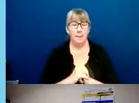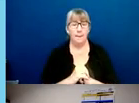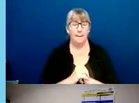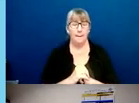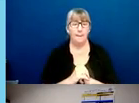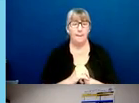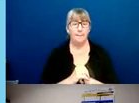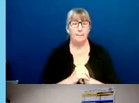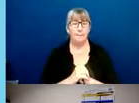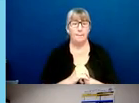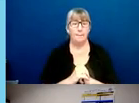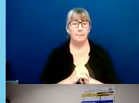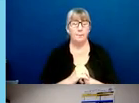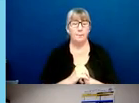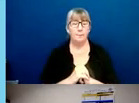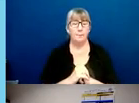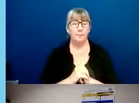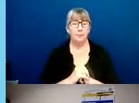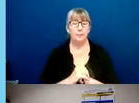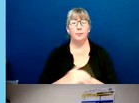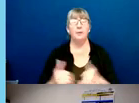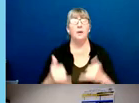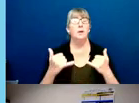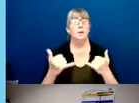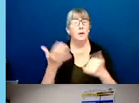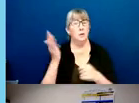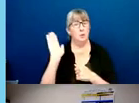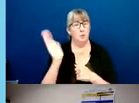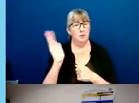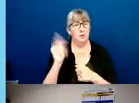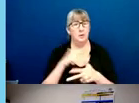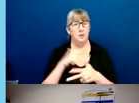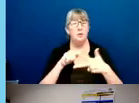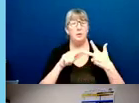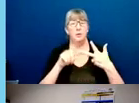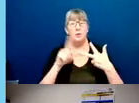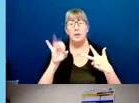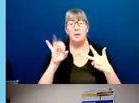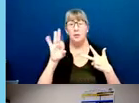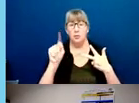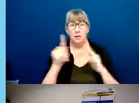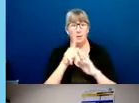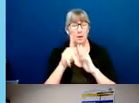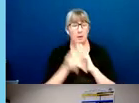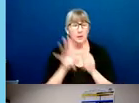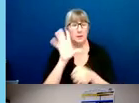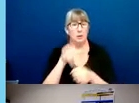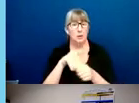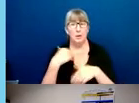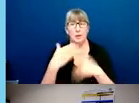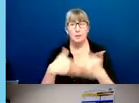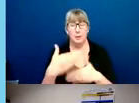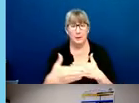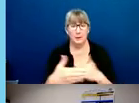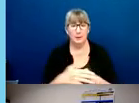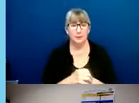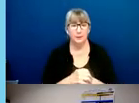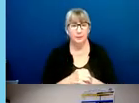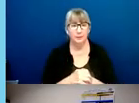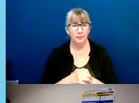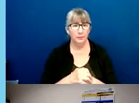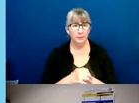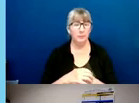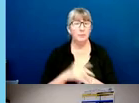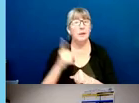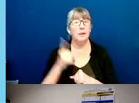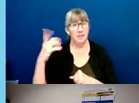Today, I will present the three draft policies that are included in this engagement process. As the Chief has said, these three policies focus